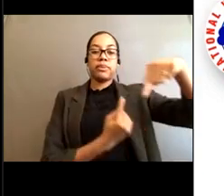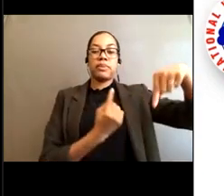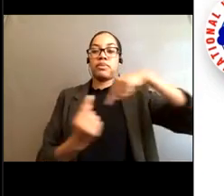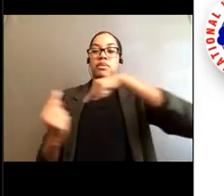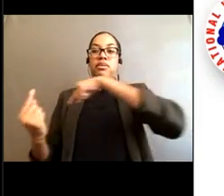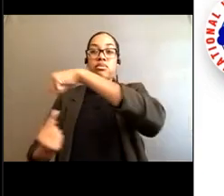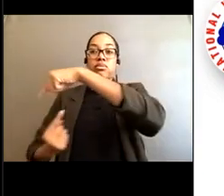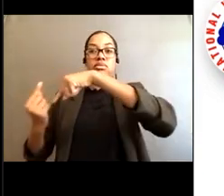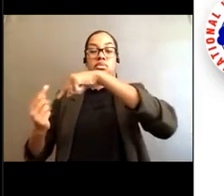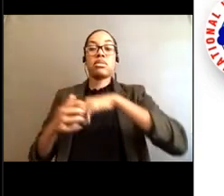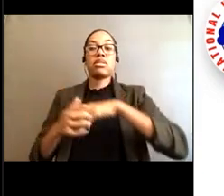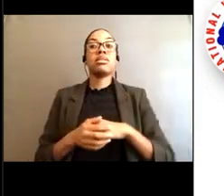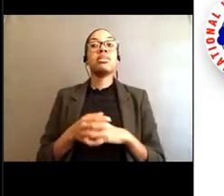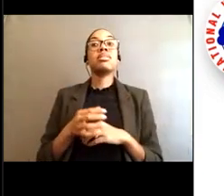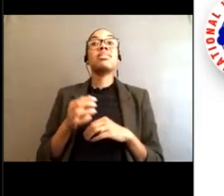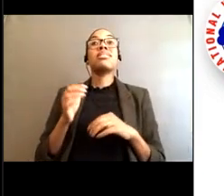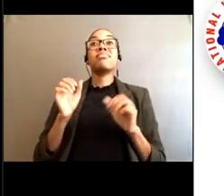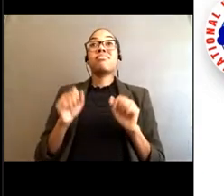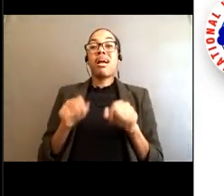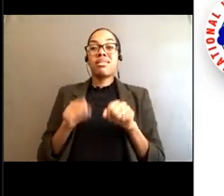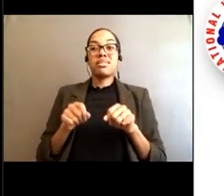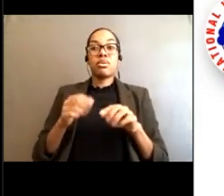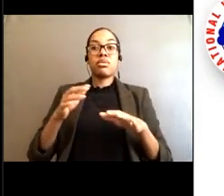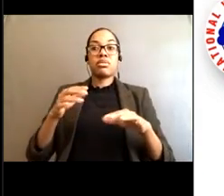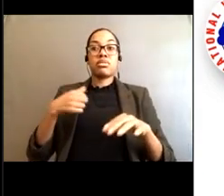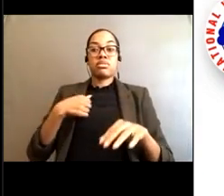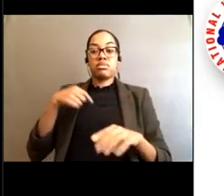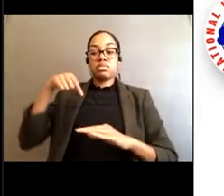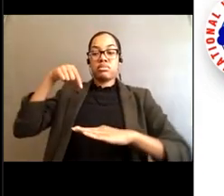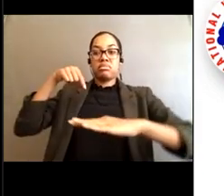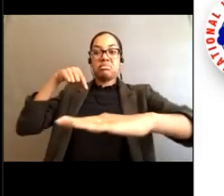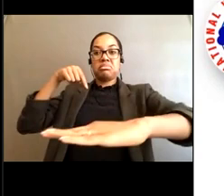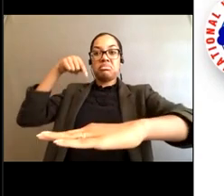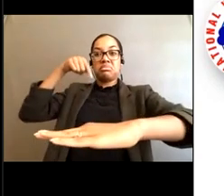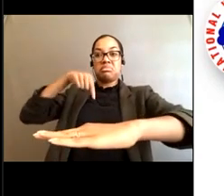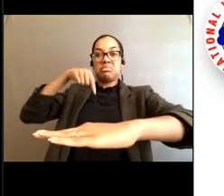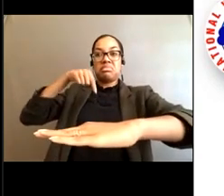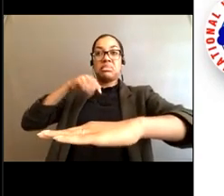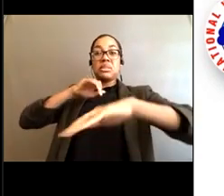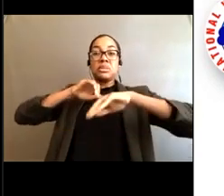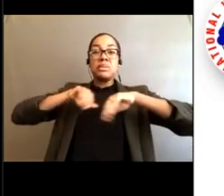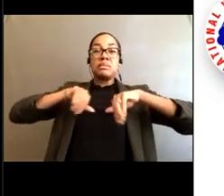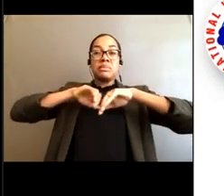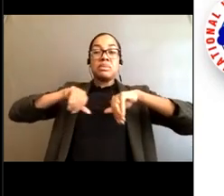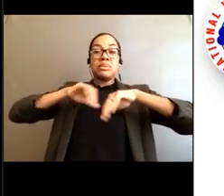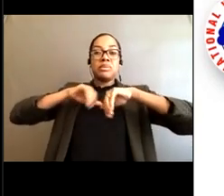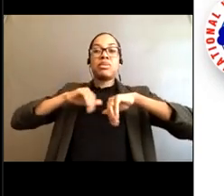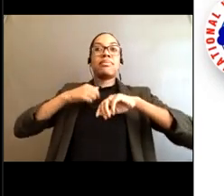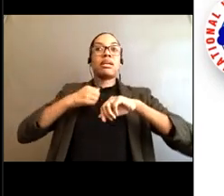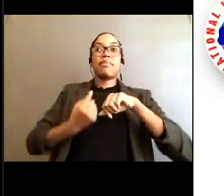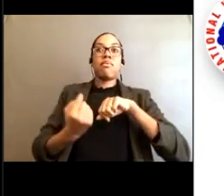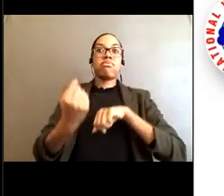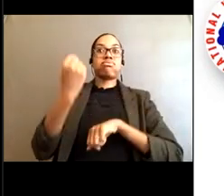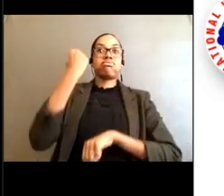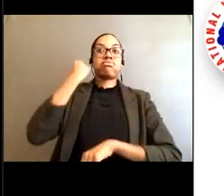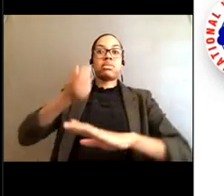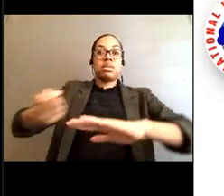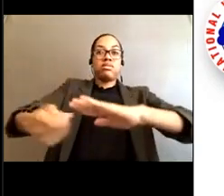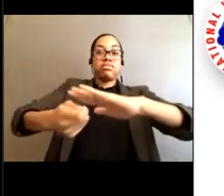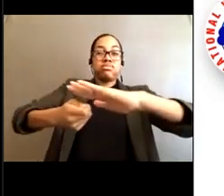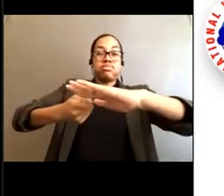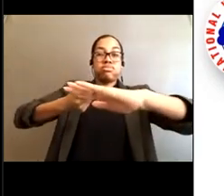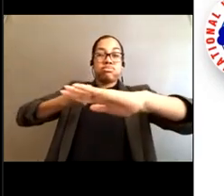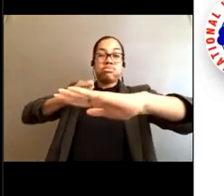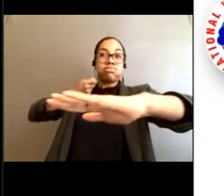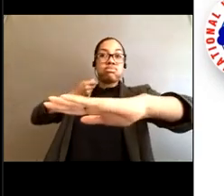people farther offshore. But the length of a rip current can be as long from the feeders to the head, can be as